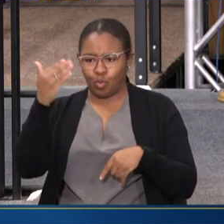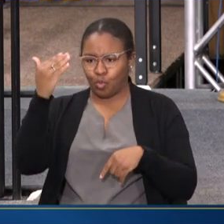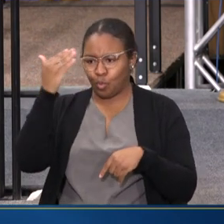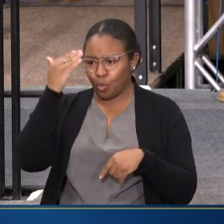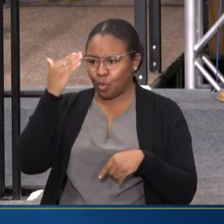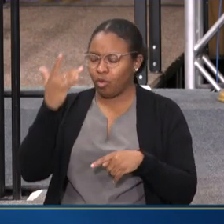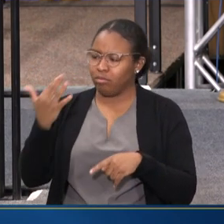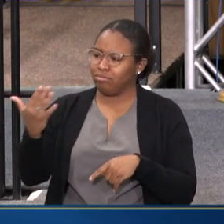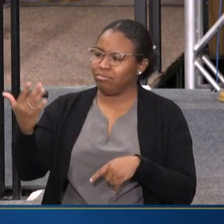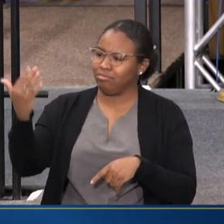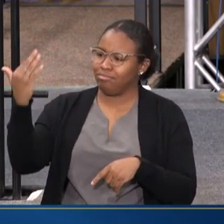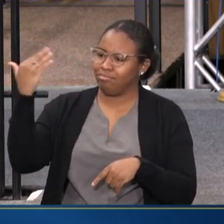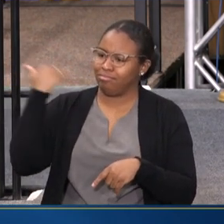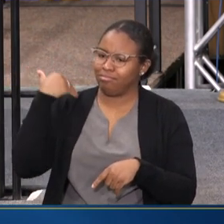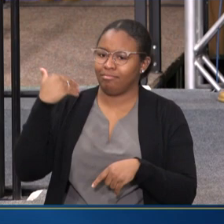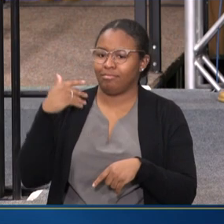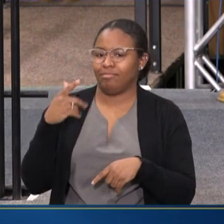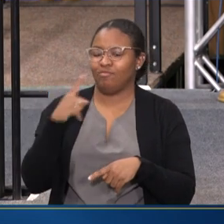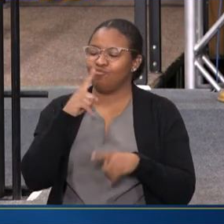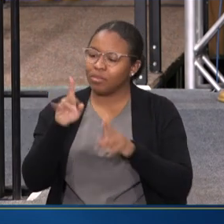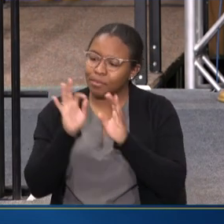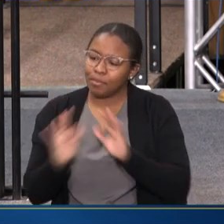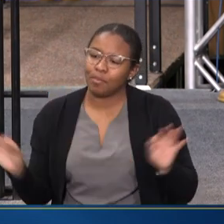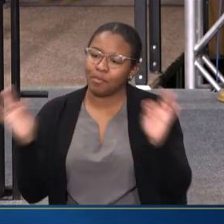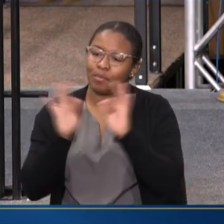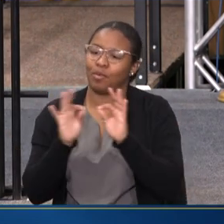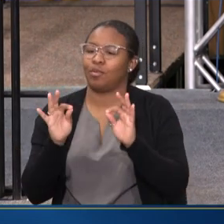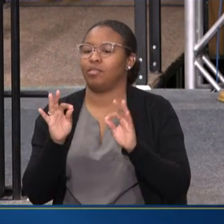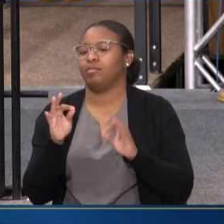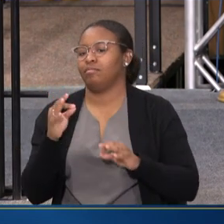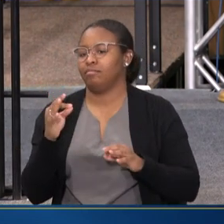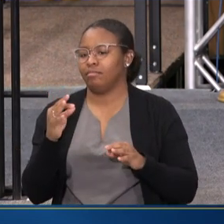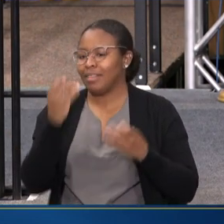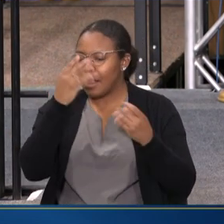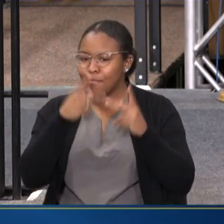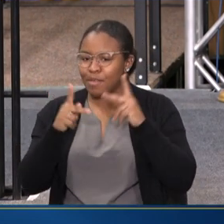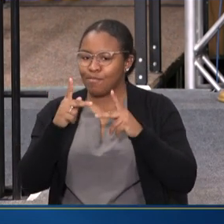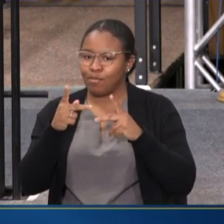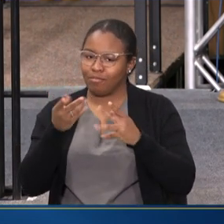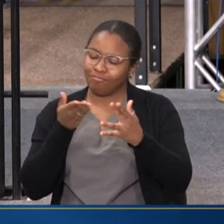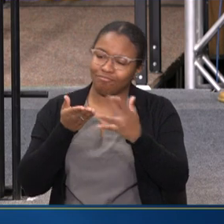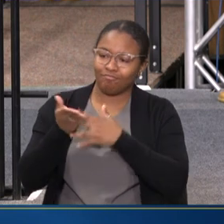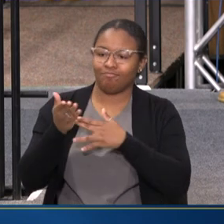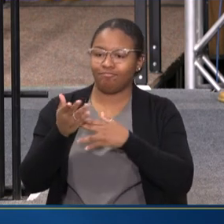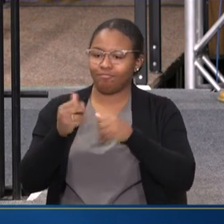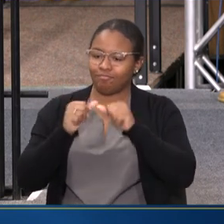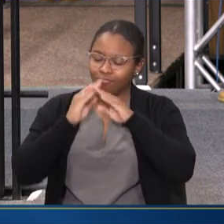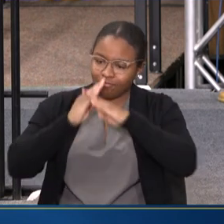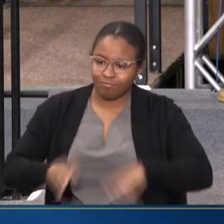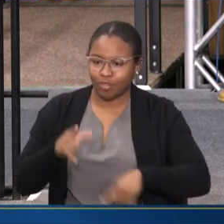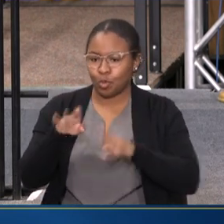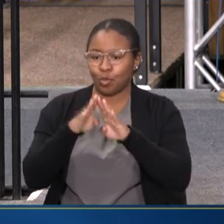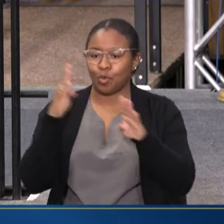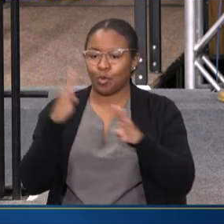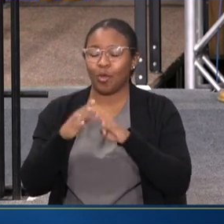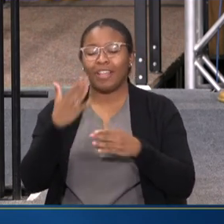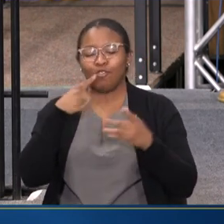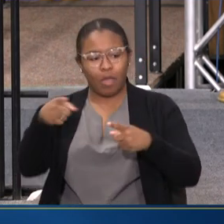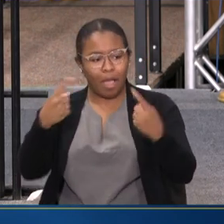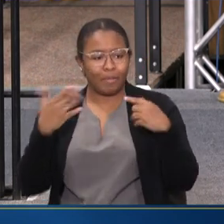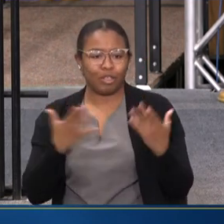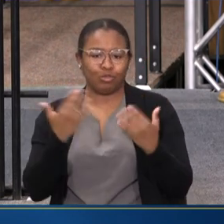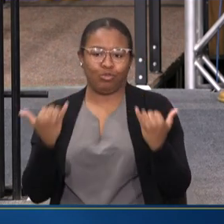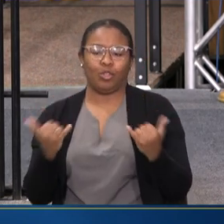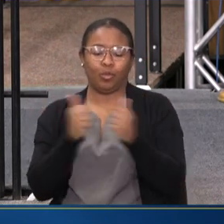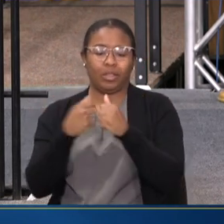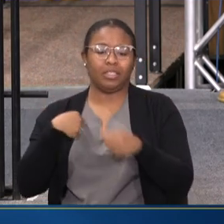WAY, WAY LONG AGO THAT IT WAS IMPORTANT TO LET PEOPLE GET THROUGH THAT DOOR. THANK YOU FOR WALKING INTO THIS BUILDING WITH